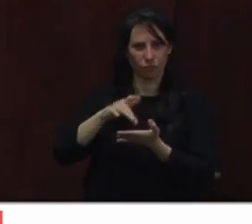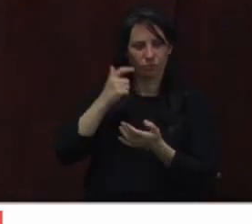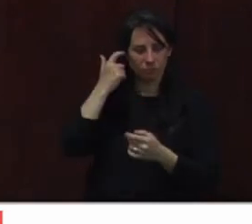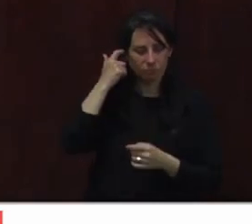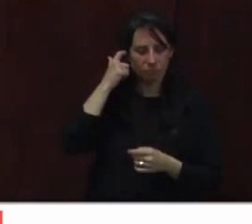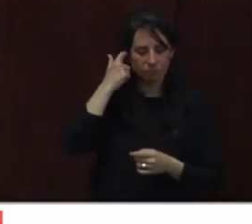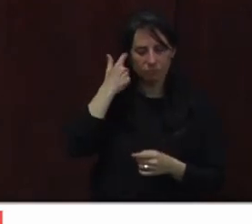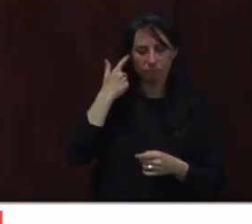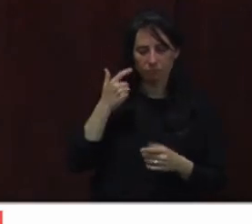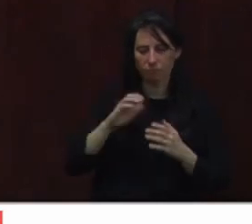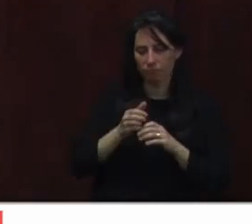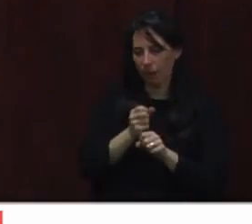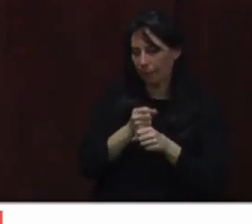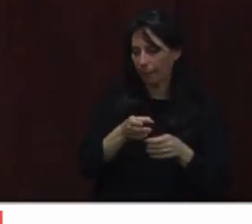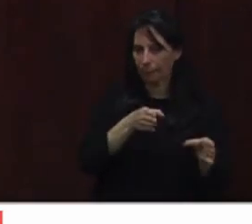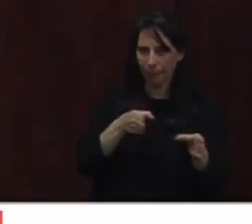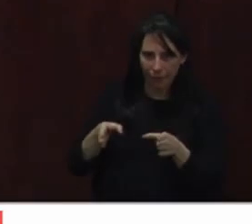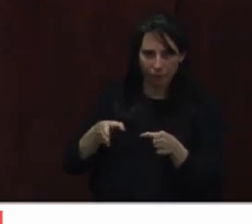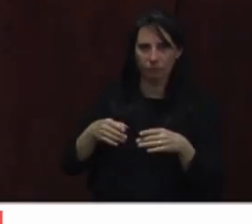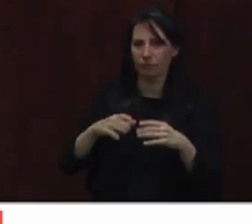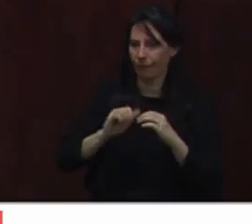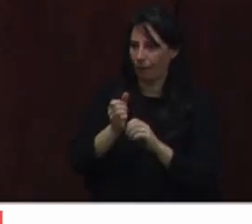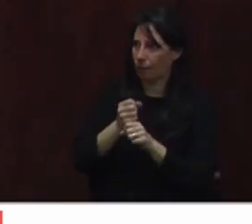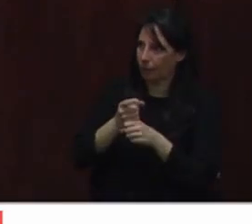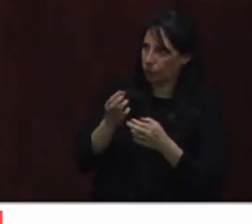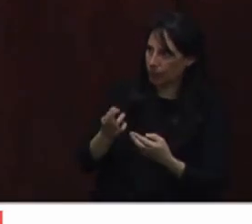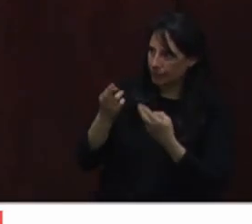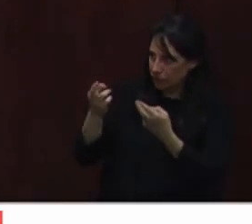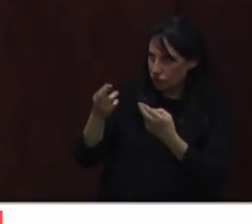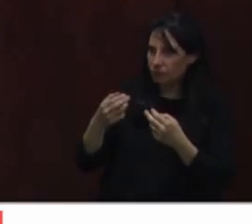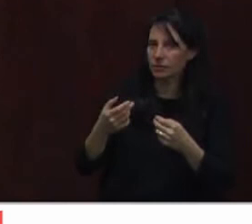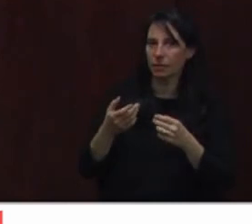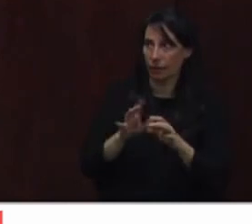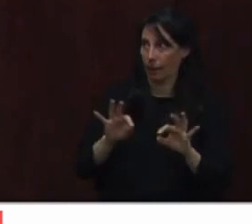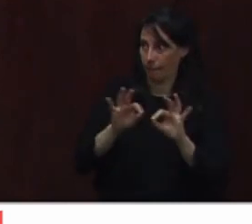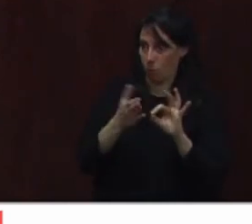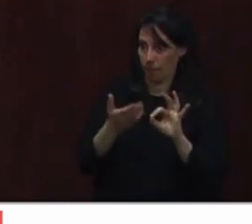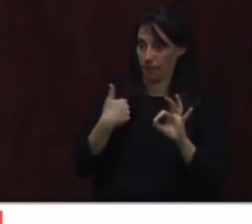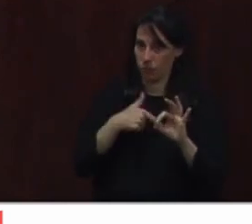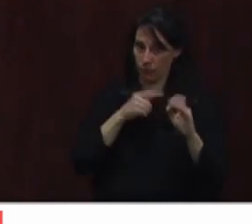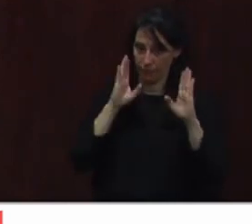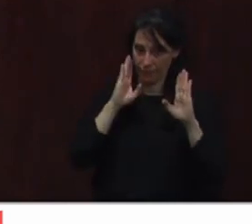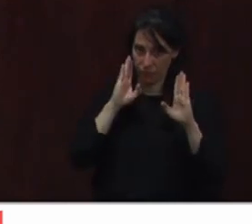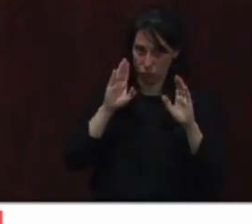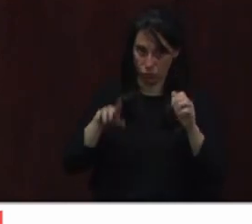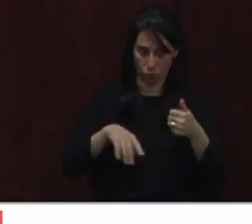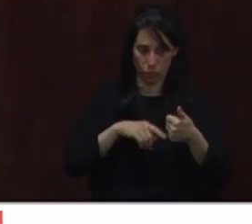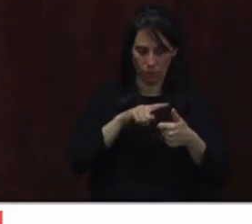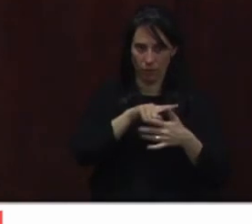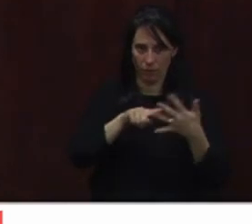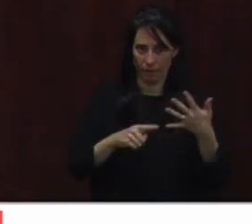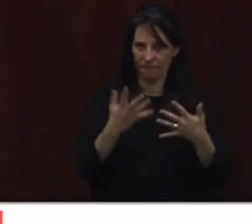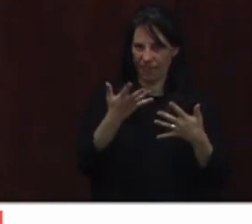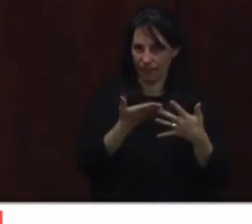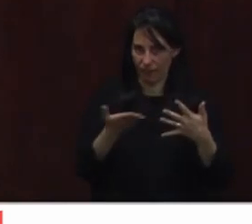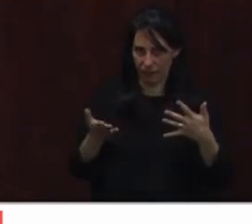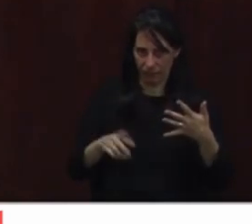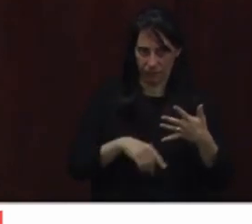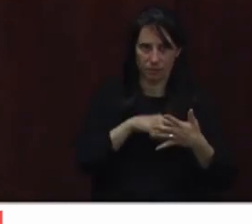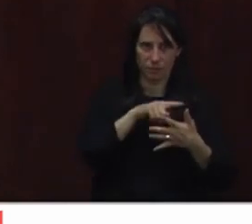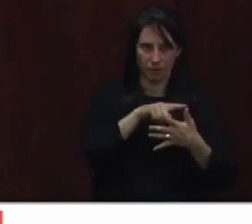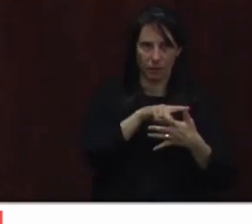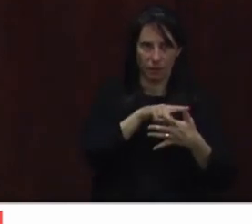additional measures to you all. And those thresholds were five indicators in orange or red